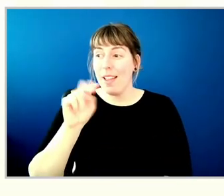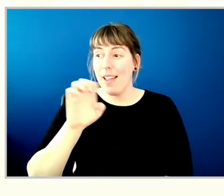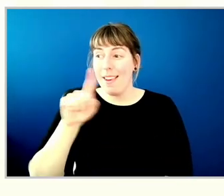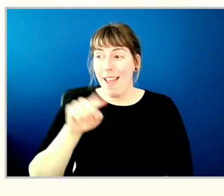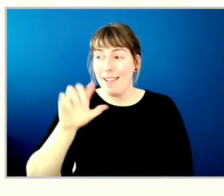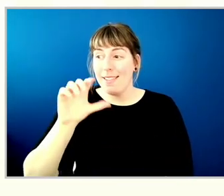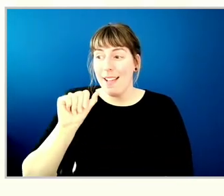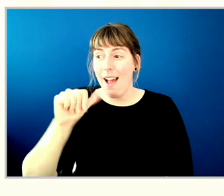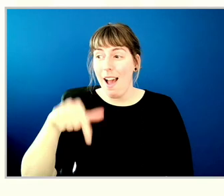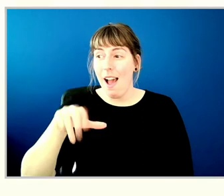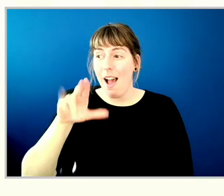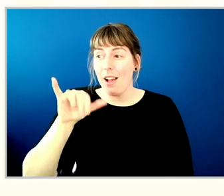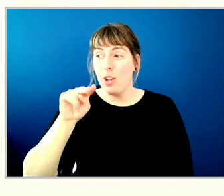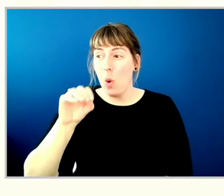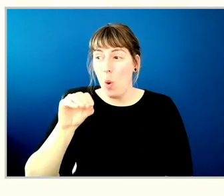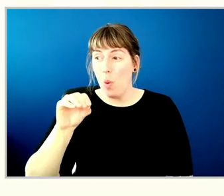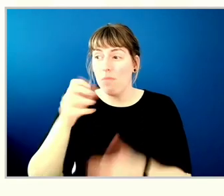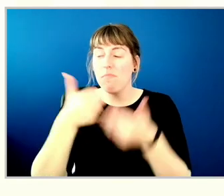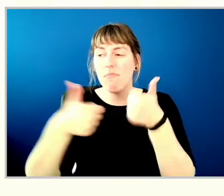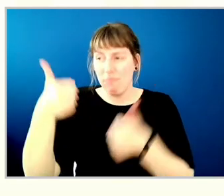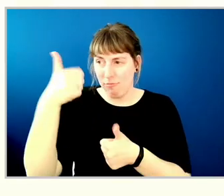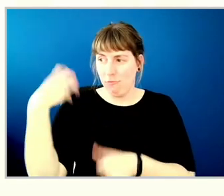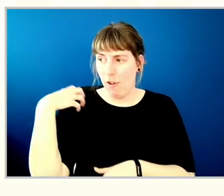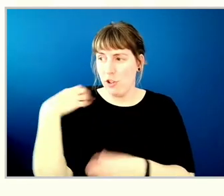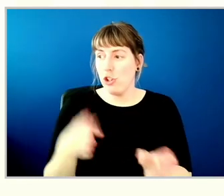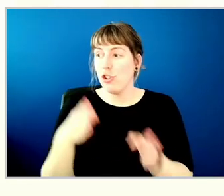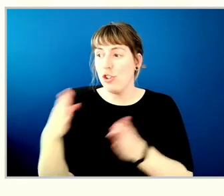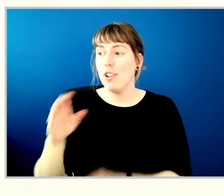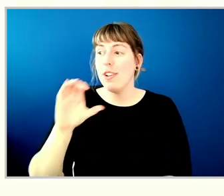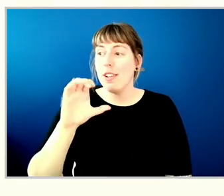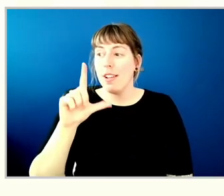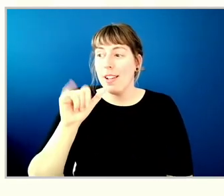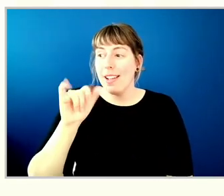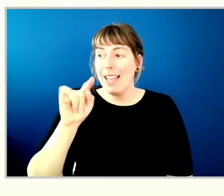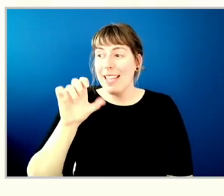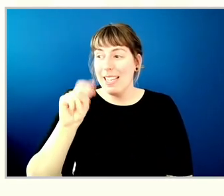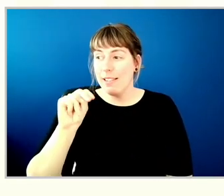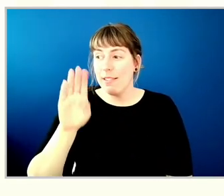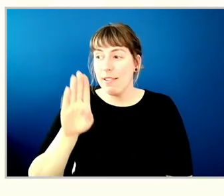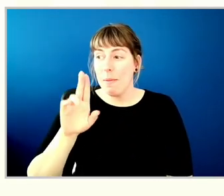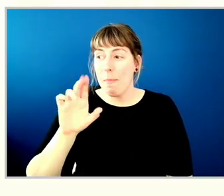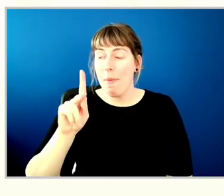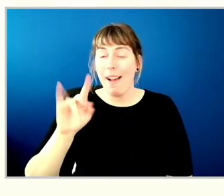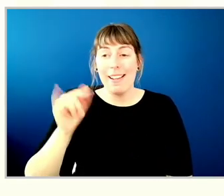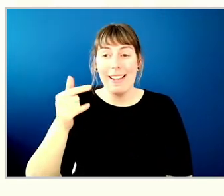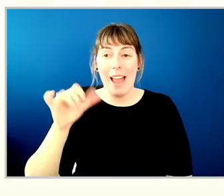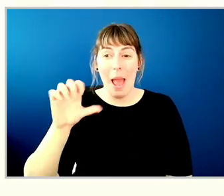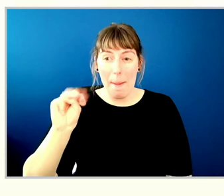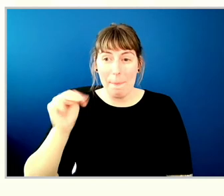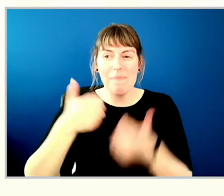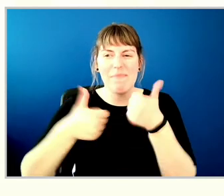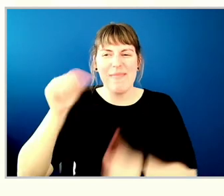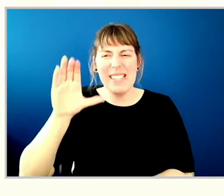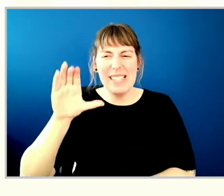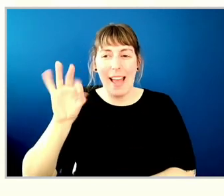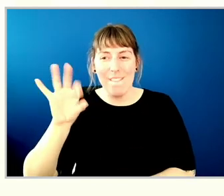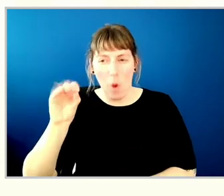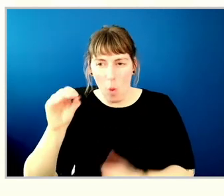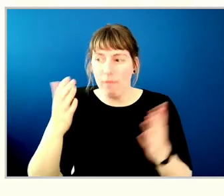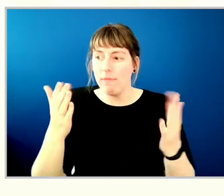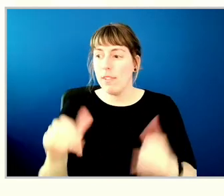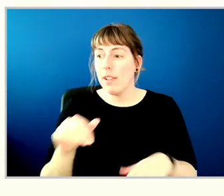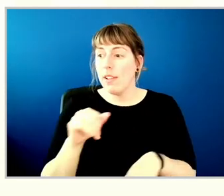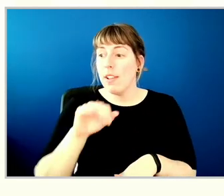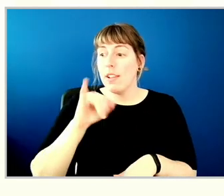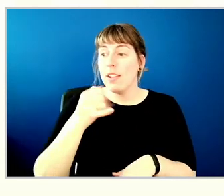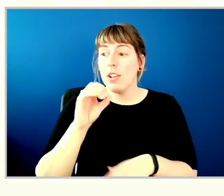chief risk officer. Clayton Buckingham, chief financial officer. Jonathan Fowley, chief external relations